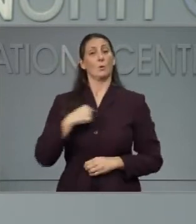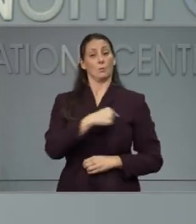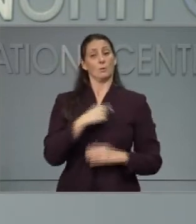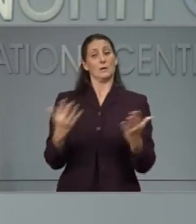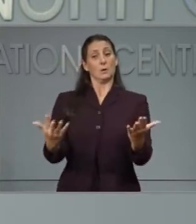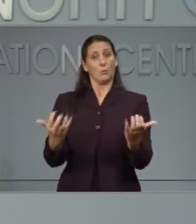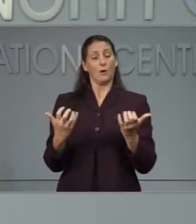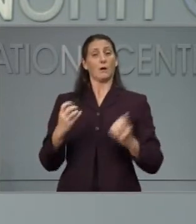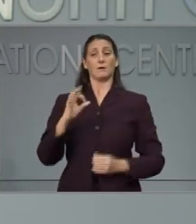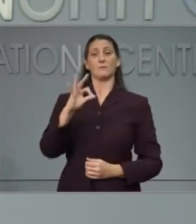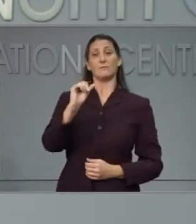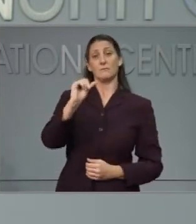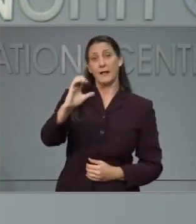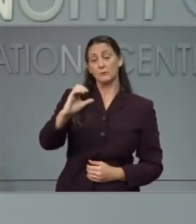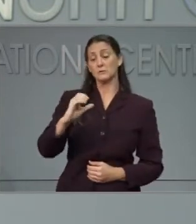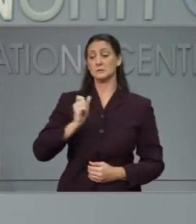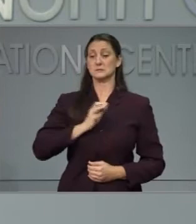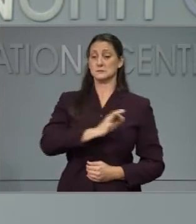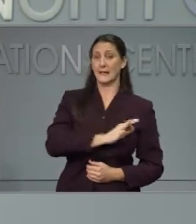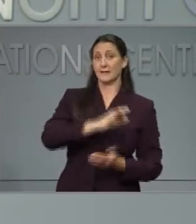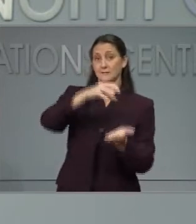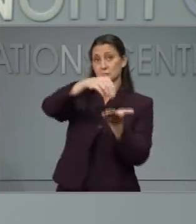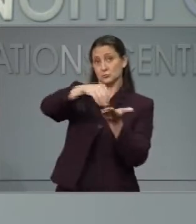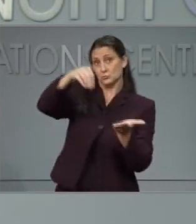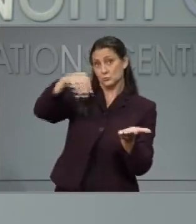I'll let Dr. Cohen address that issue.